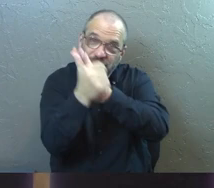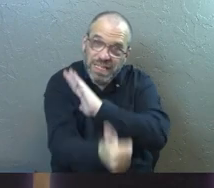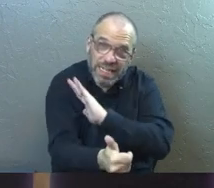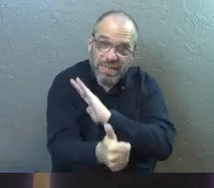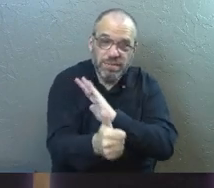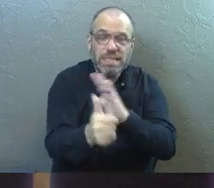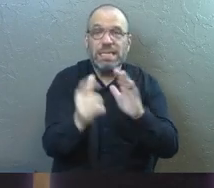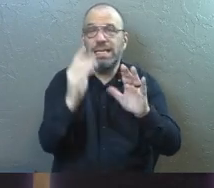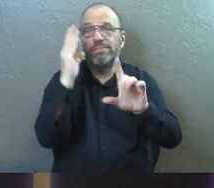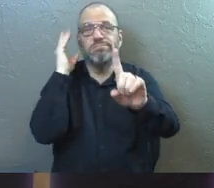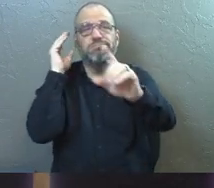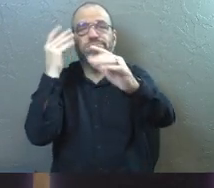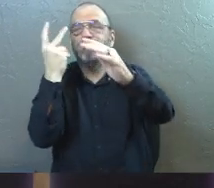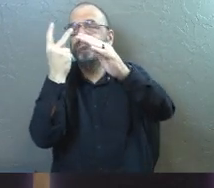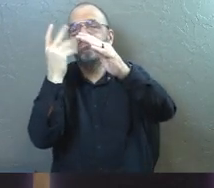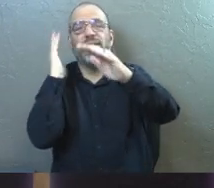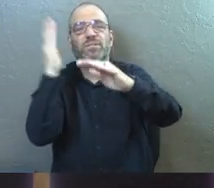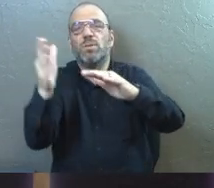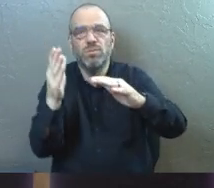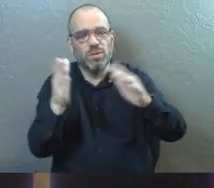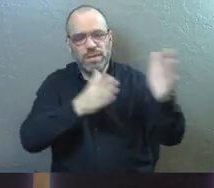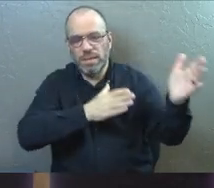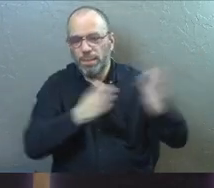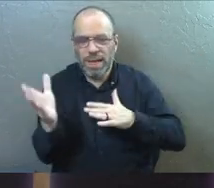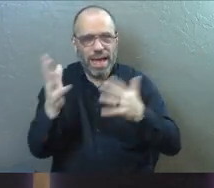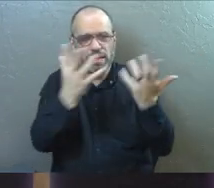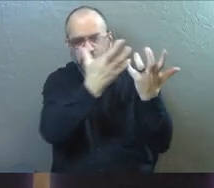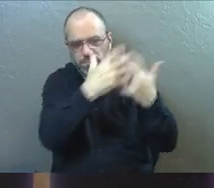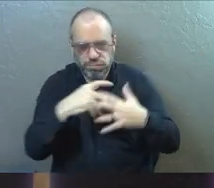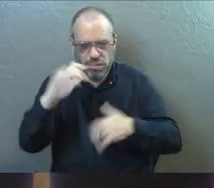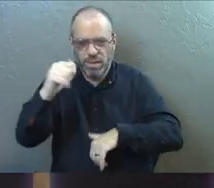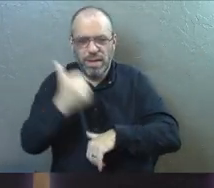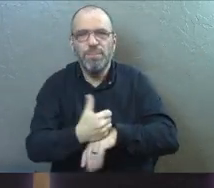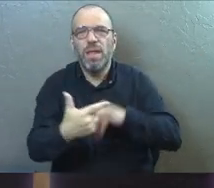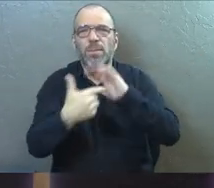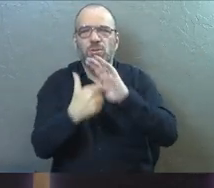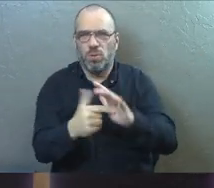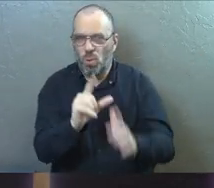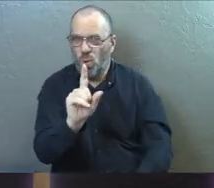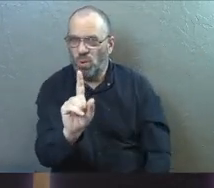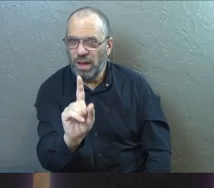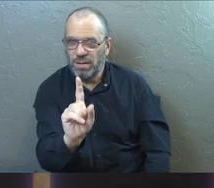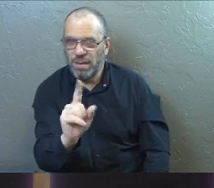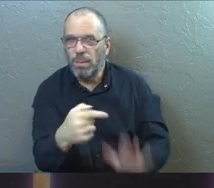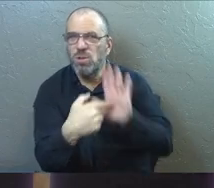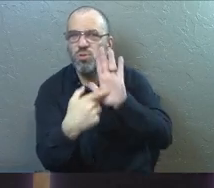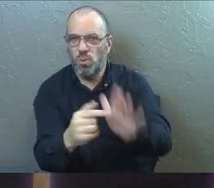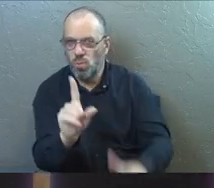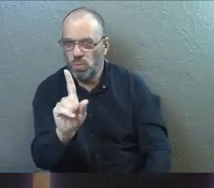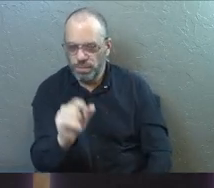He's got a destiny for you and a purpose for you. He's planned it out for you. I'm going to show that to you in just a little bit.